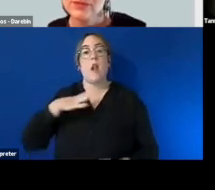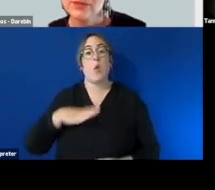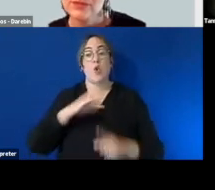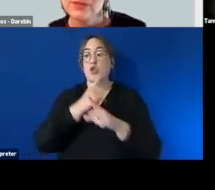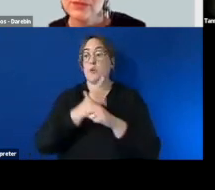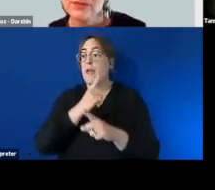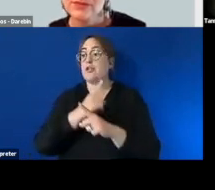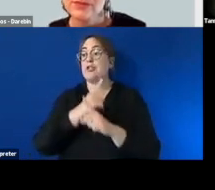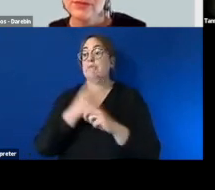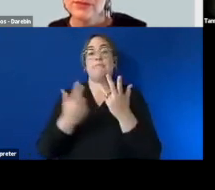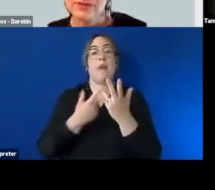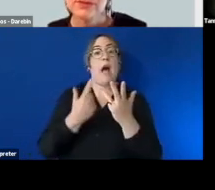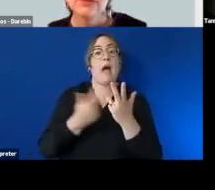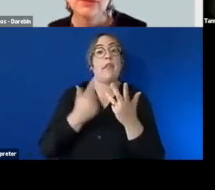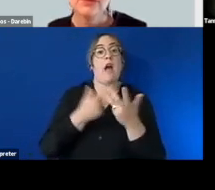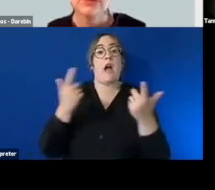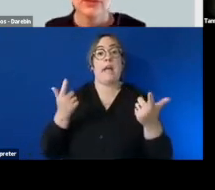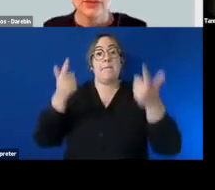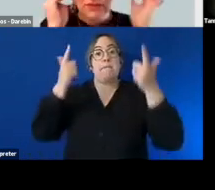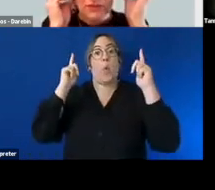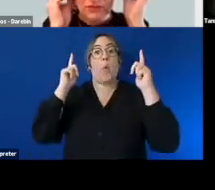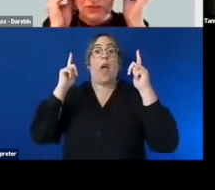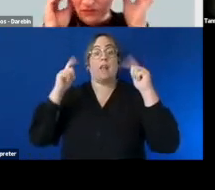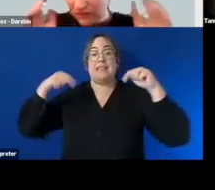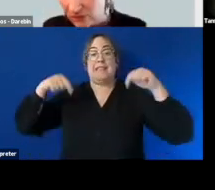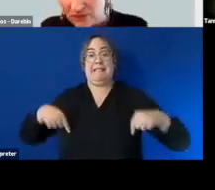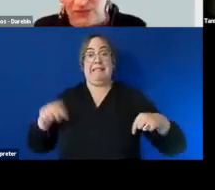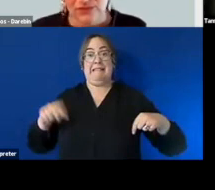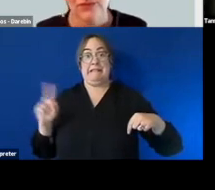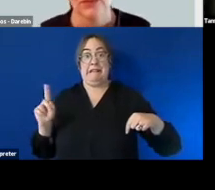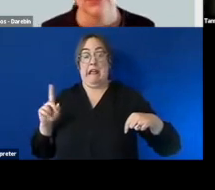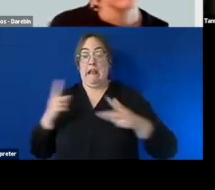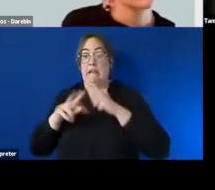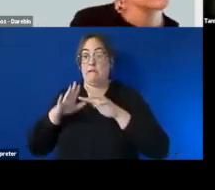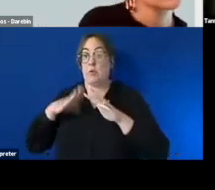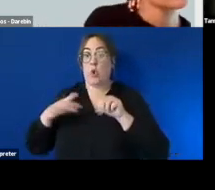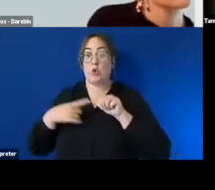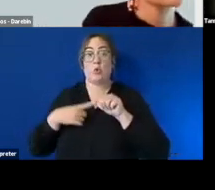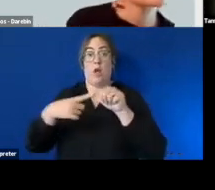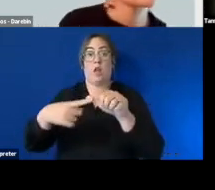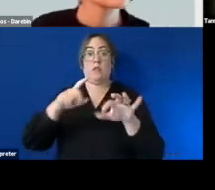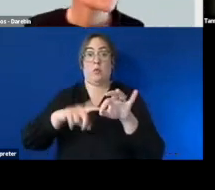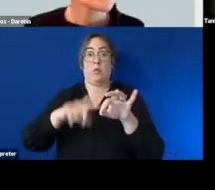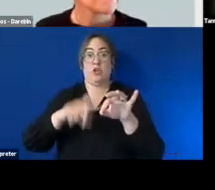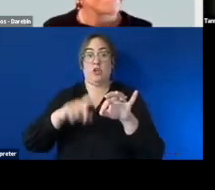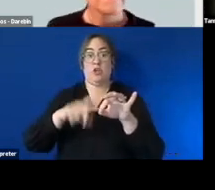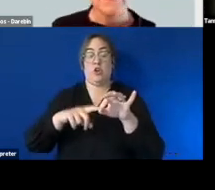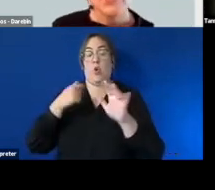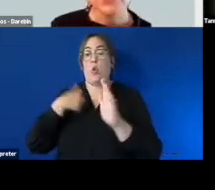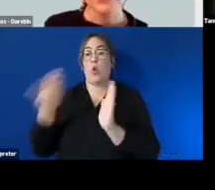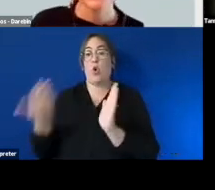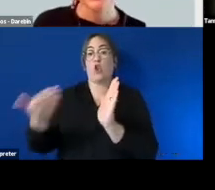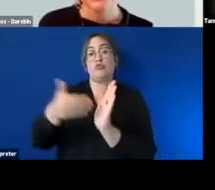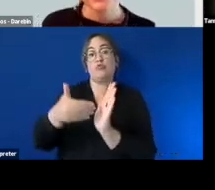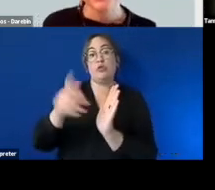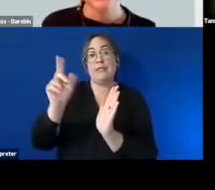or other businesses um in the uh in the audience if you'd like to contribute an answer to that question or make a contribution feel